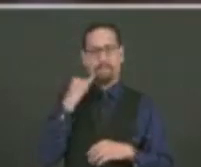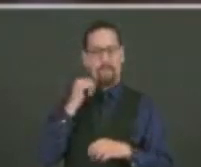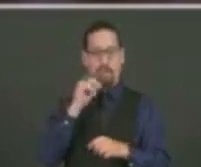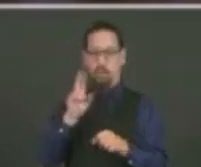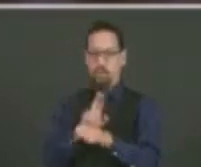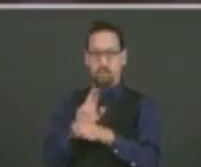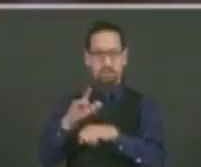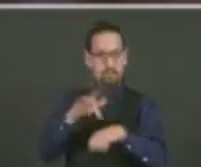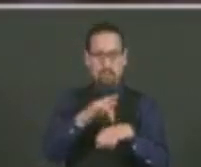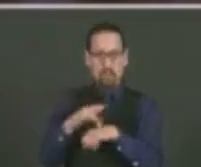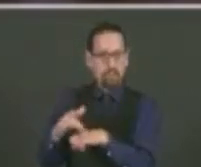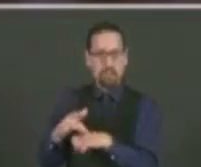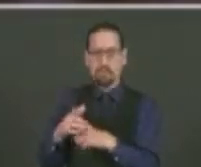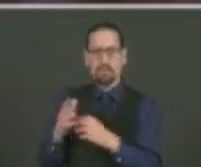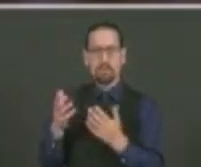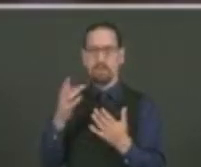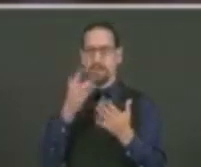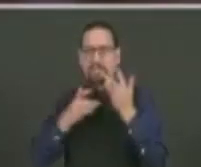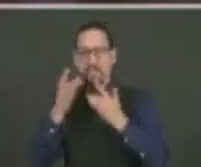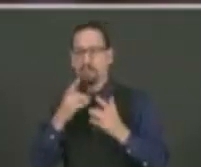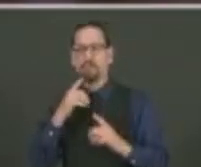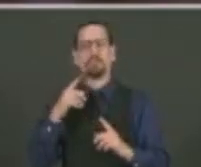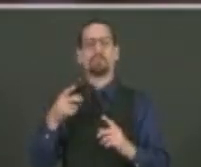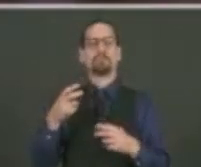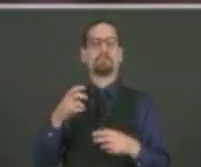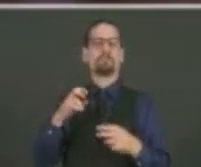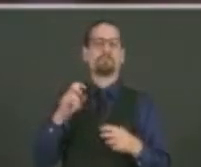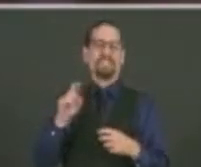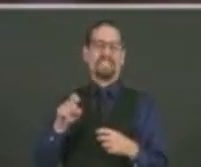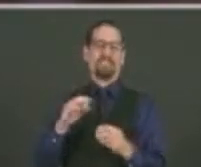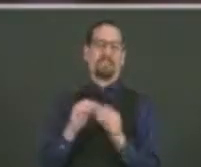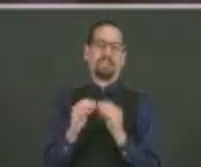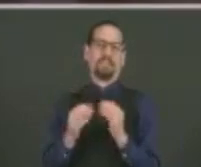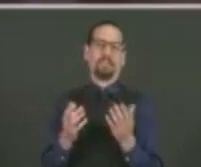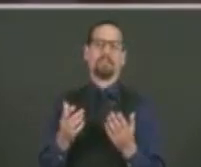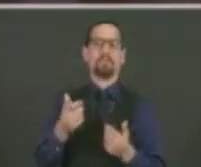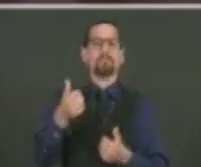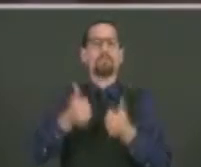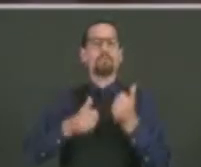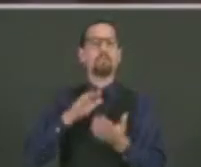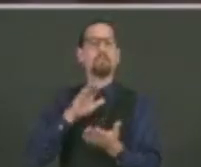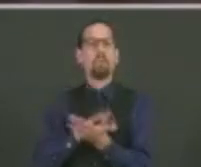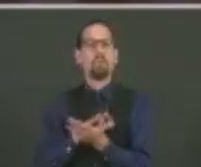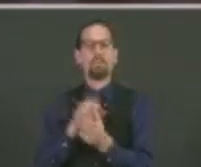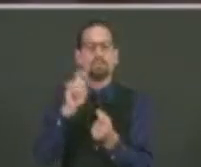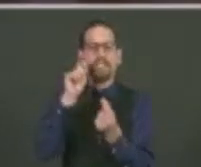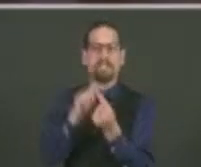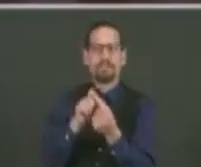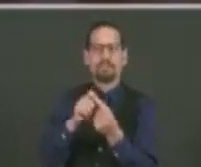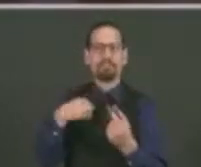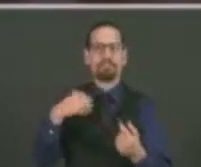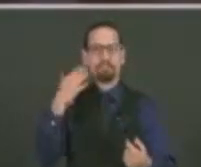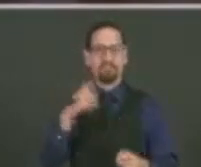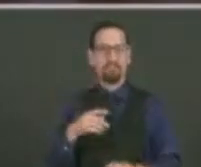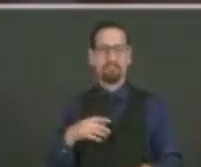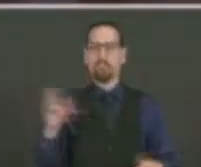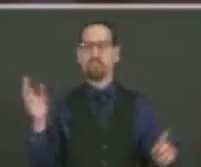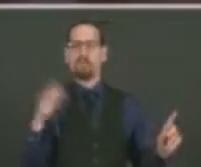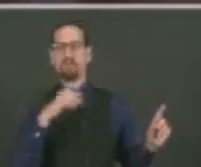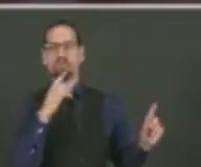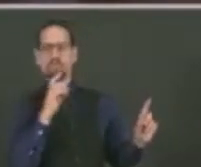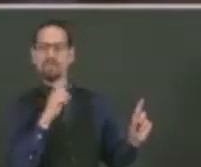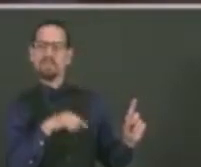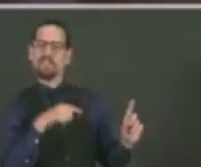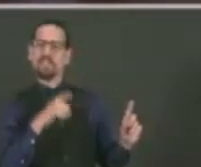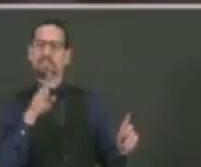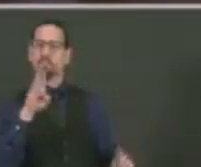needs to be fixed. You know, I don't know exactly what school it is, et cetera. But, you know, we went through, every school